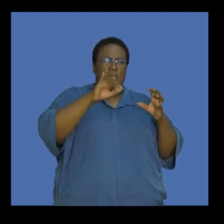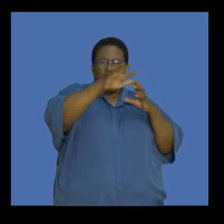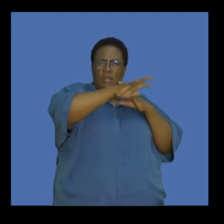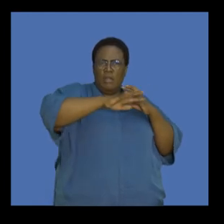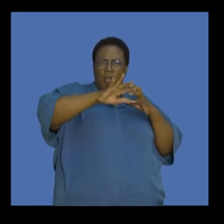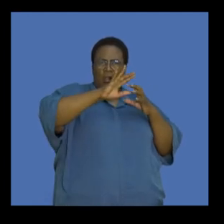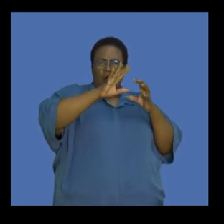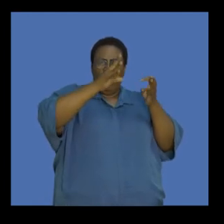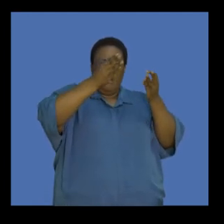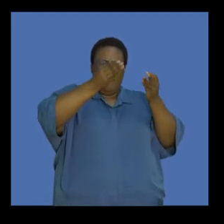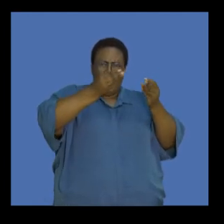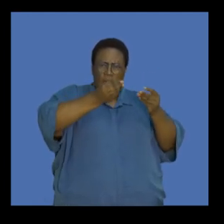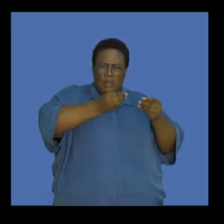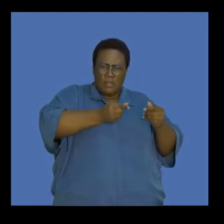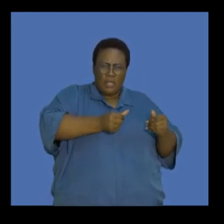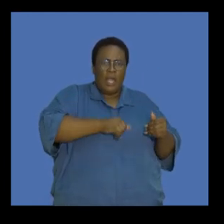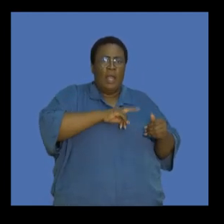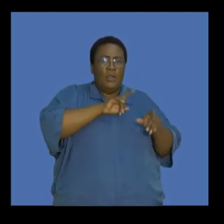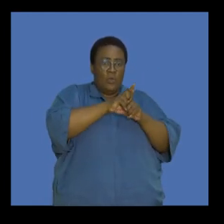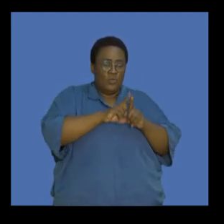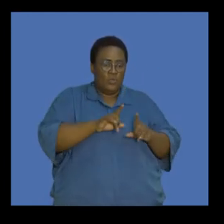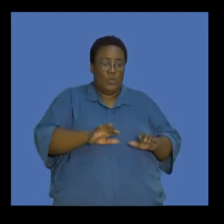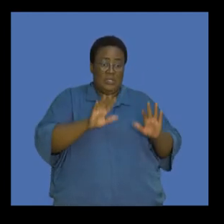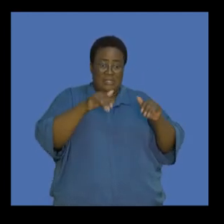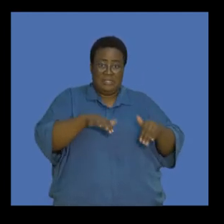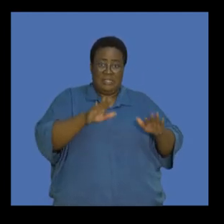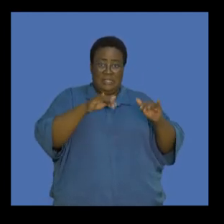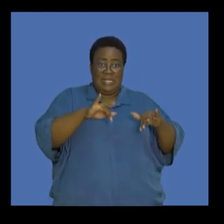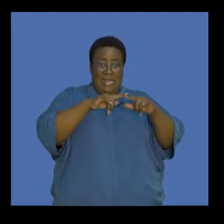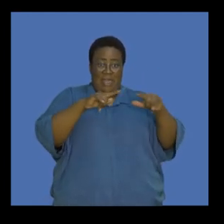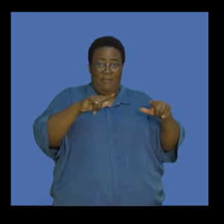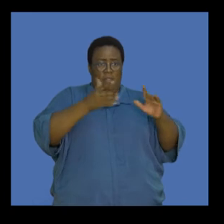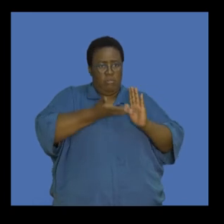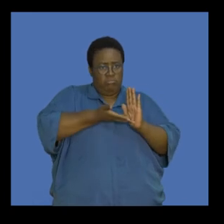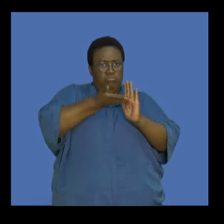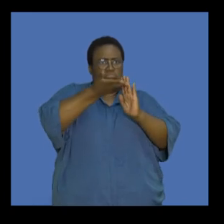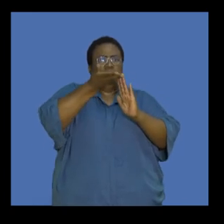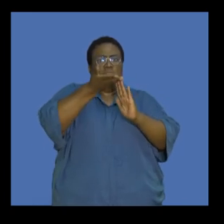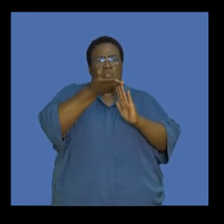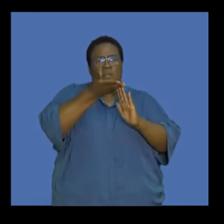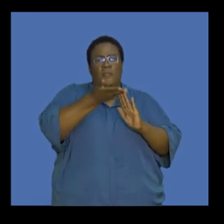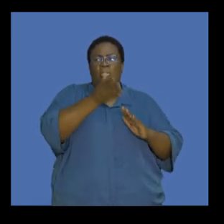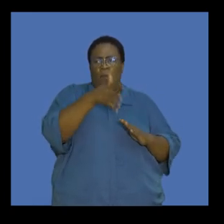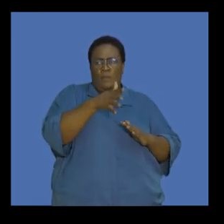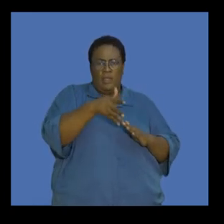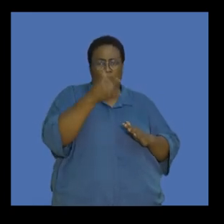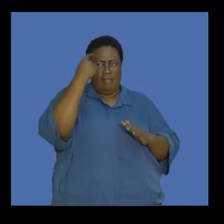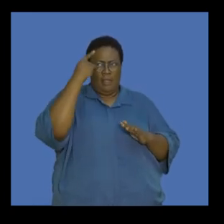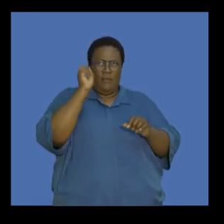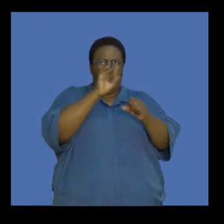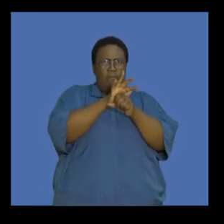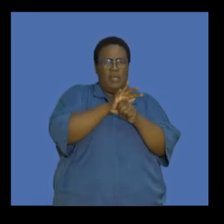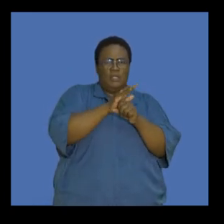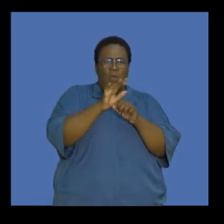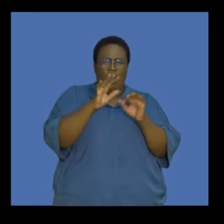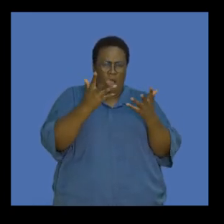And this has led to rising sea levels. The rise in the sea level temperature also has increased. And think of the impact that